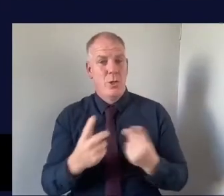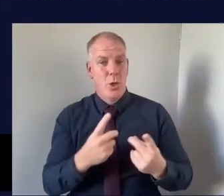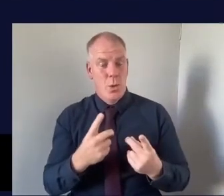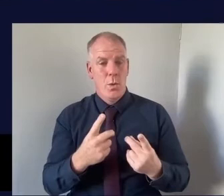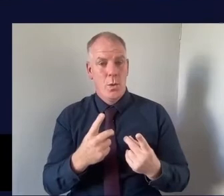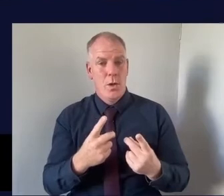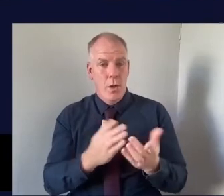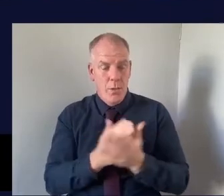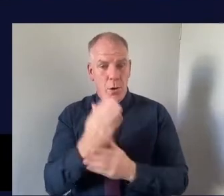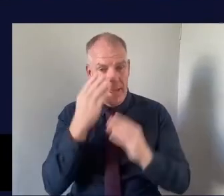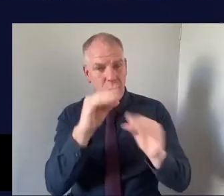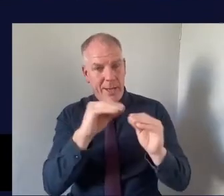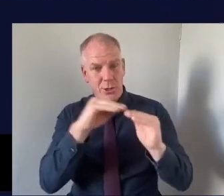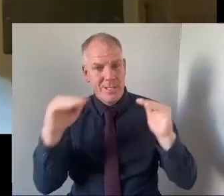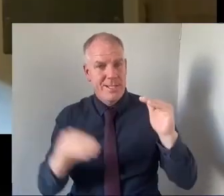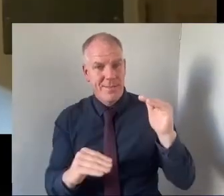educational disadvantage?